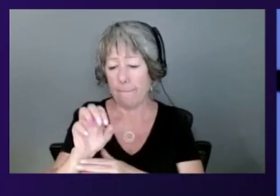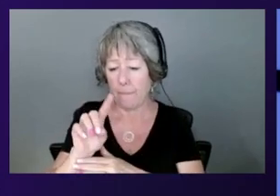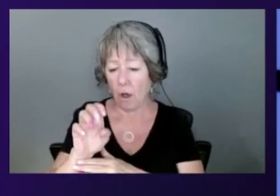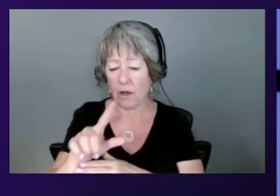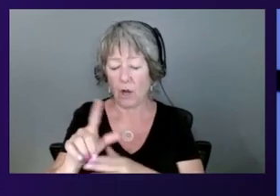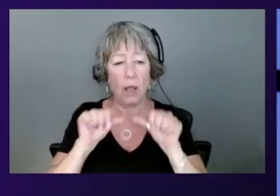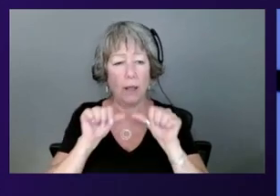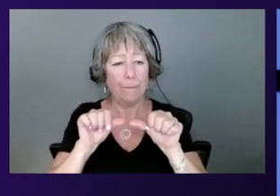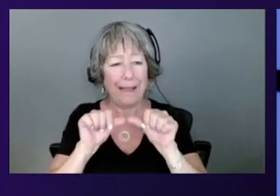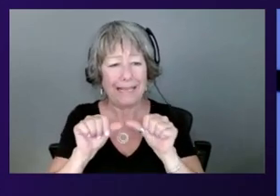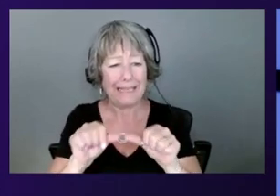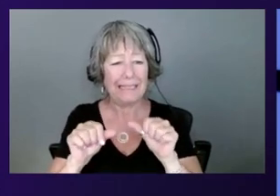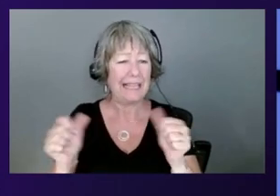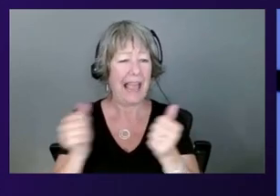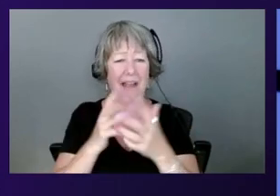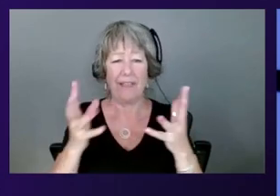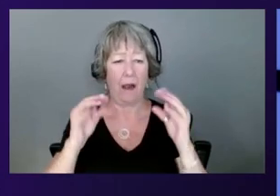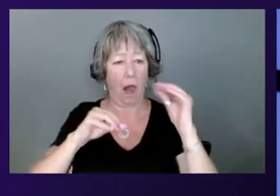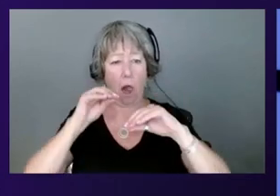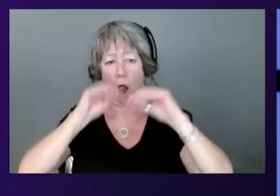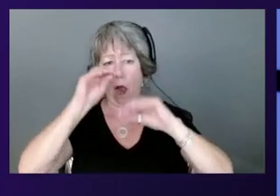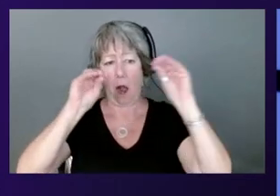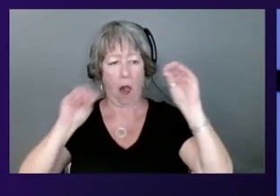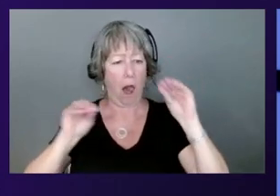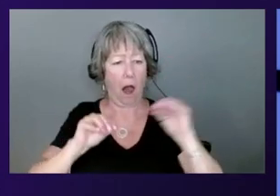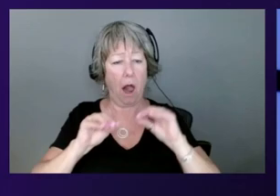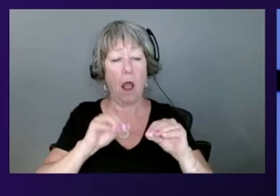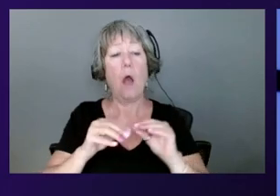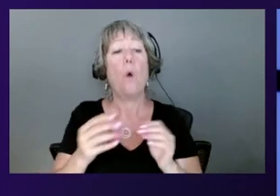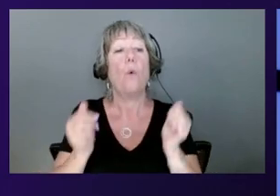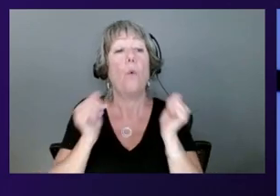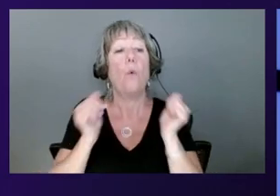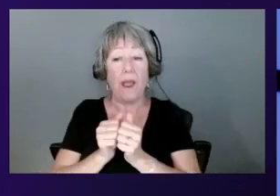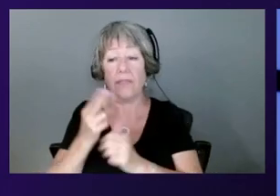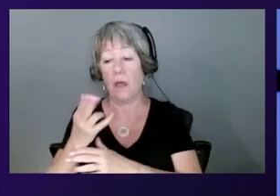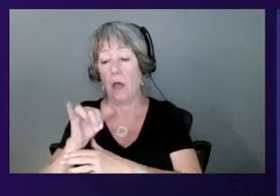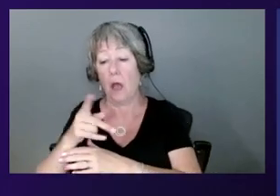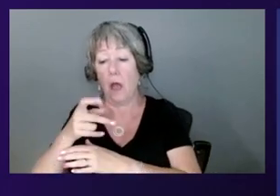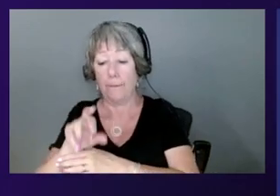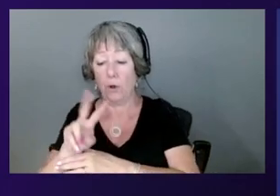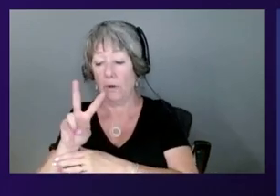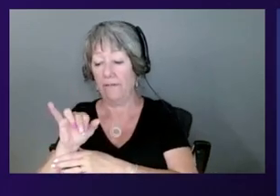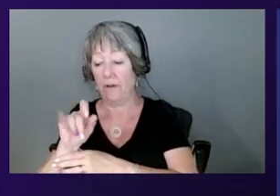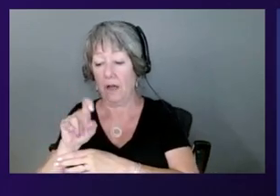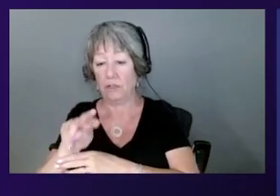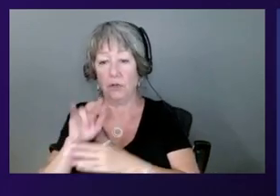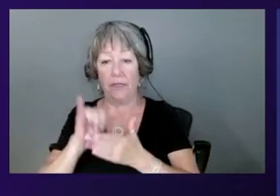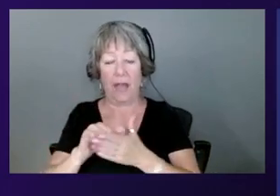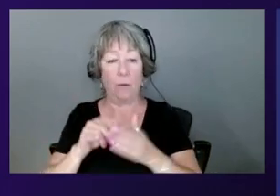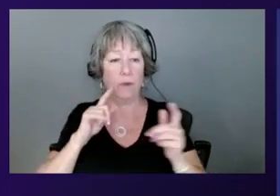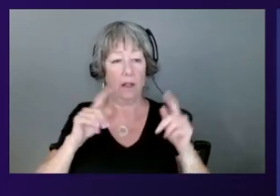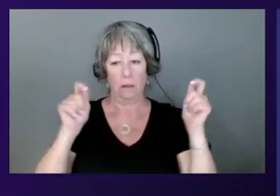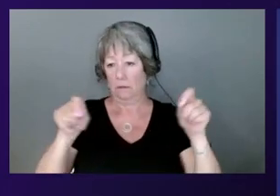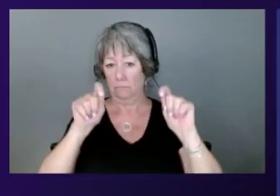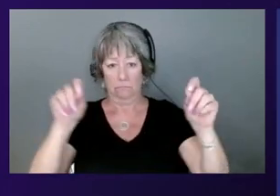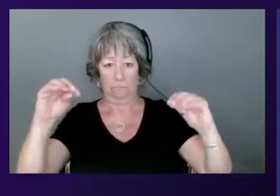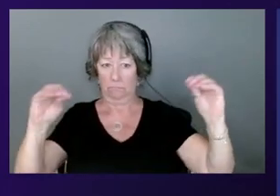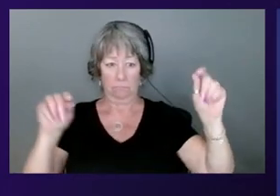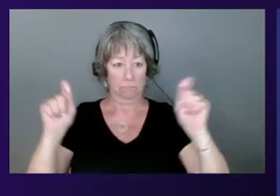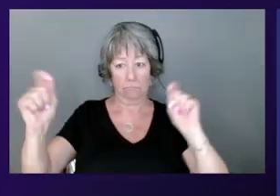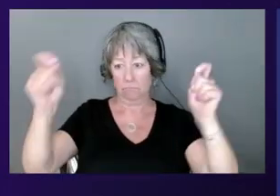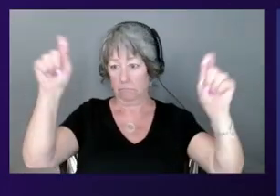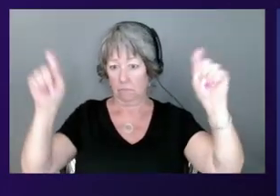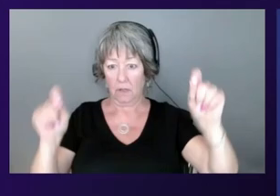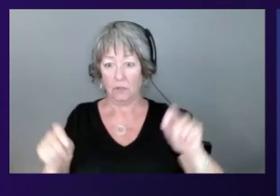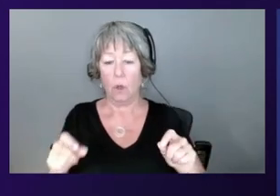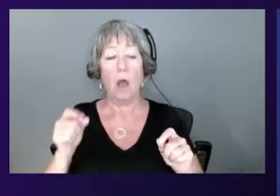everything is inside the host along with a hypervisor that orchestrates all of this with the VMs, right? With the Nitro system, we